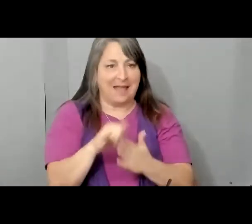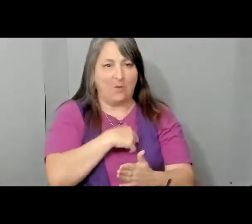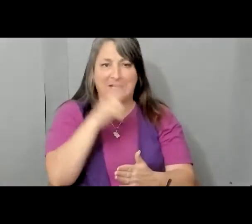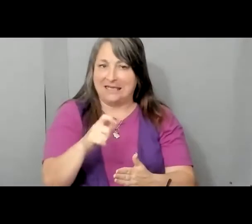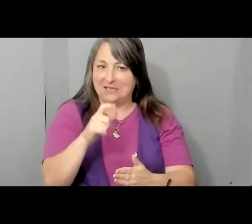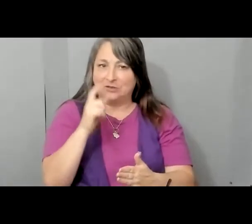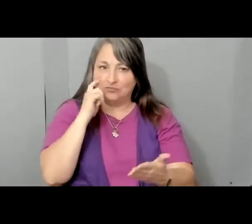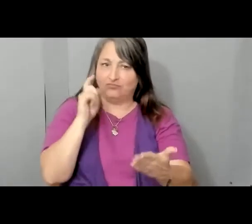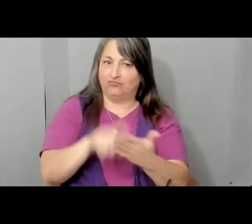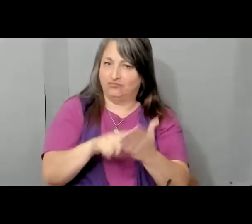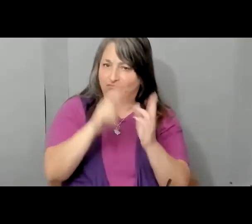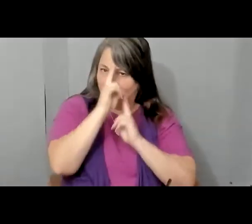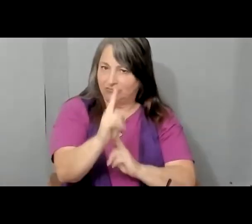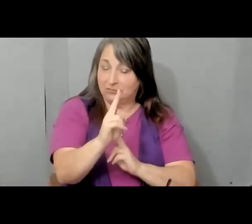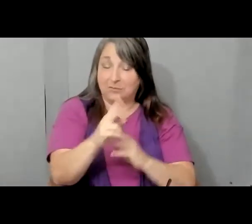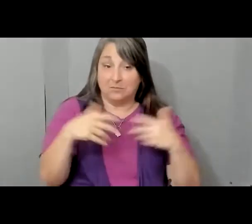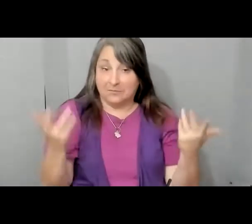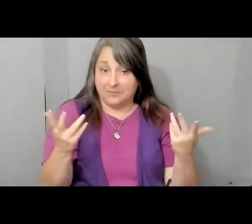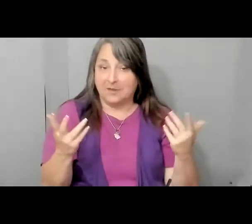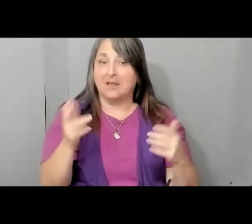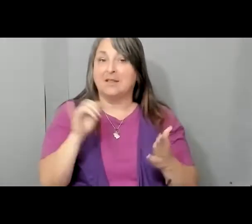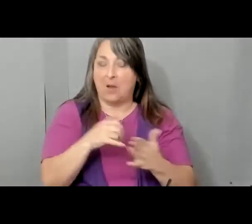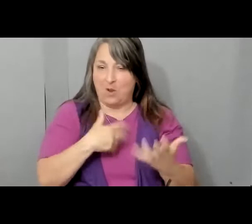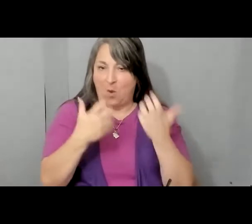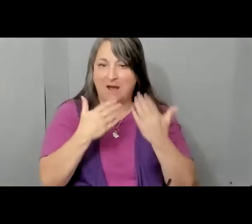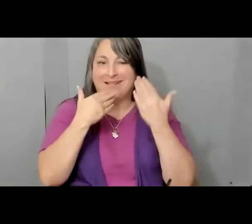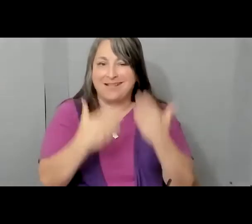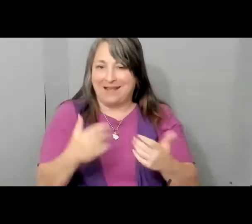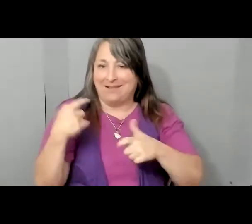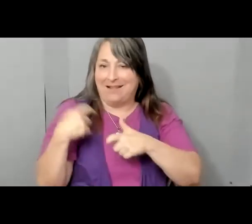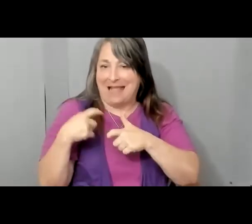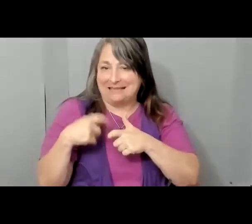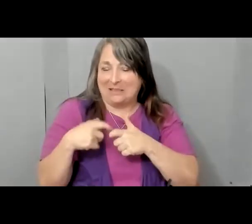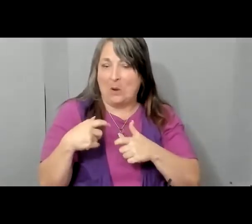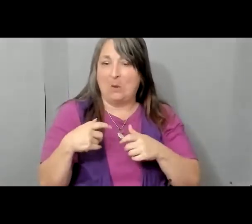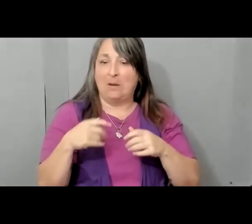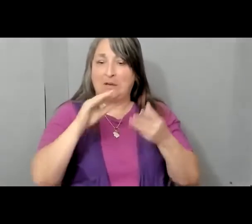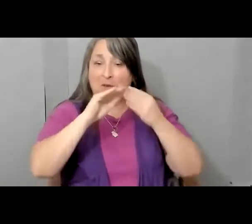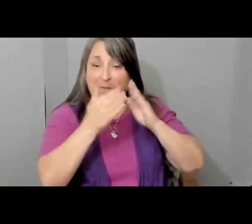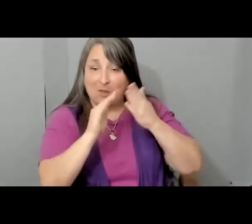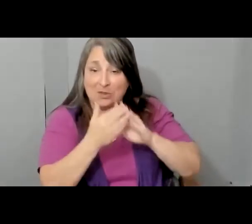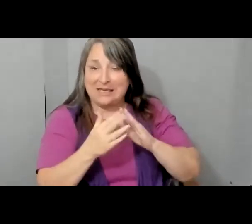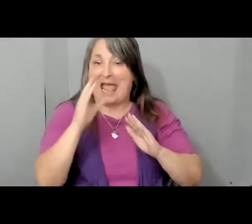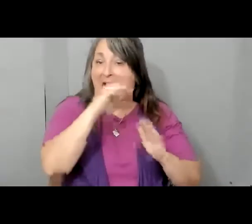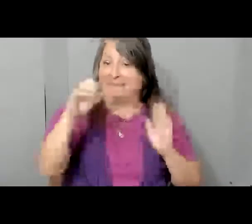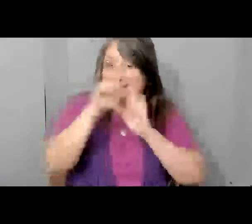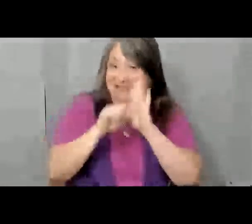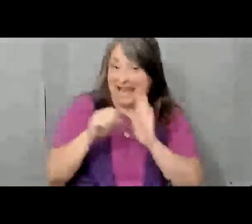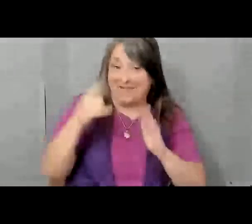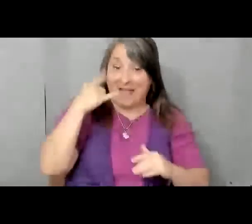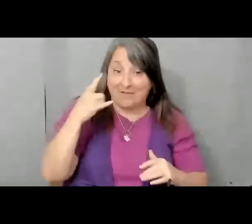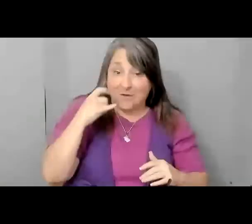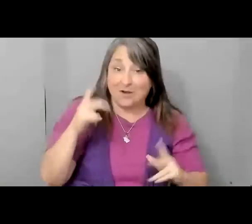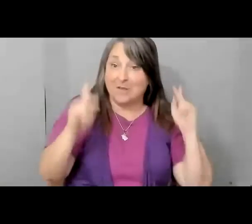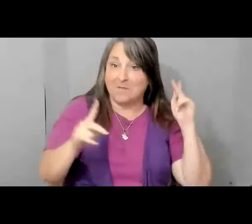acknowledge. That we want to thank the Latino community in the state of California that came out